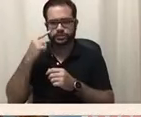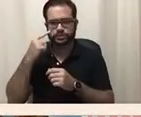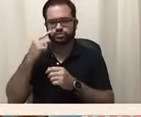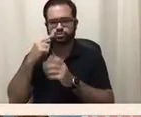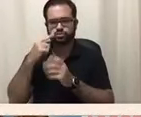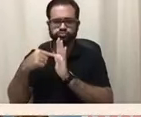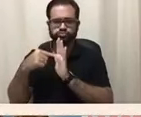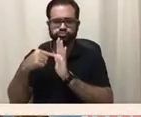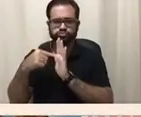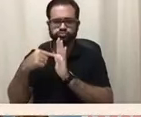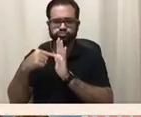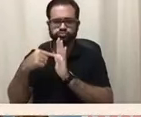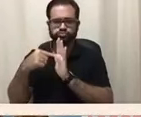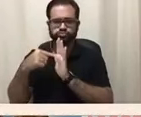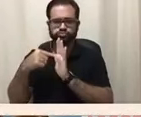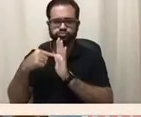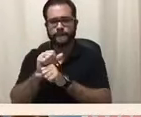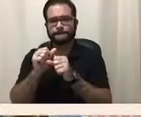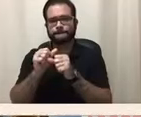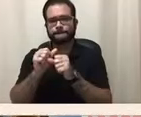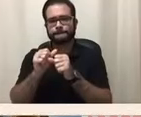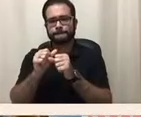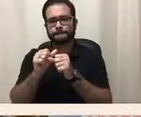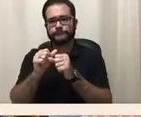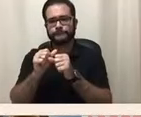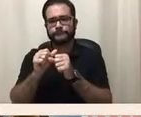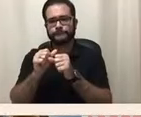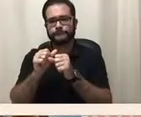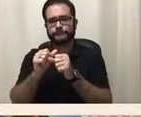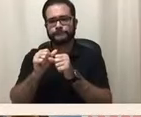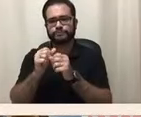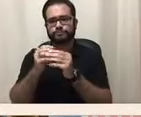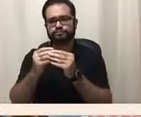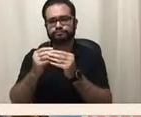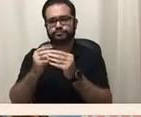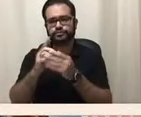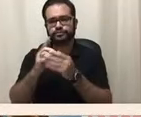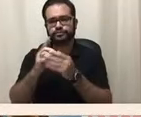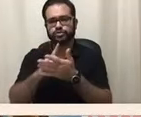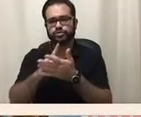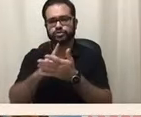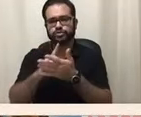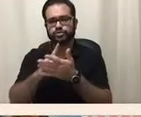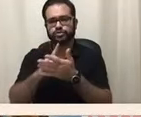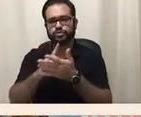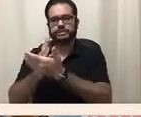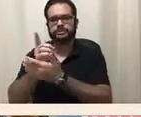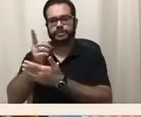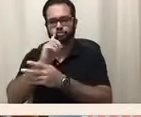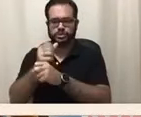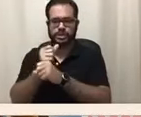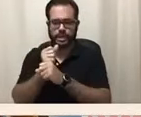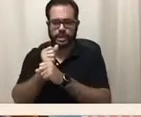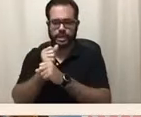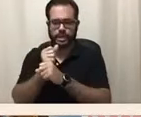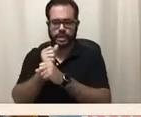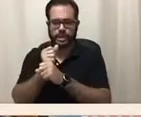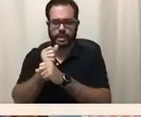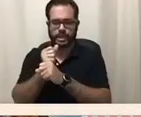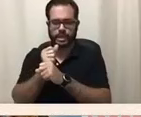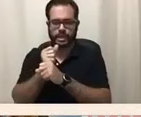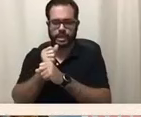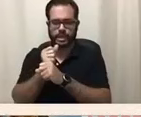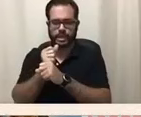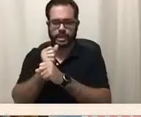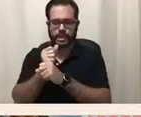receiving payment as an author to keep his medical benefits. An assistant technology initiative.